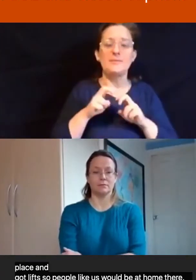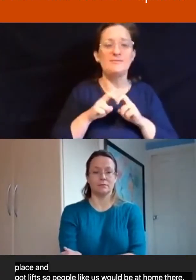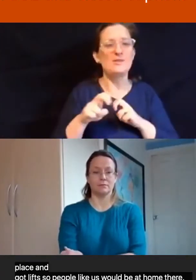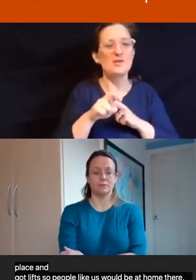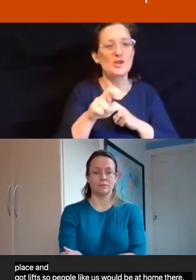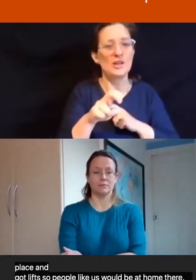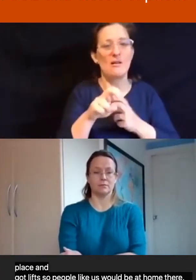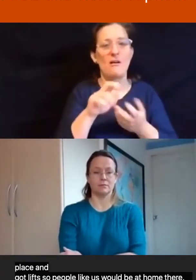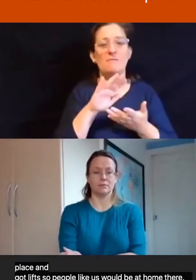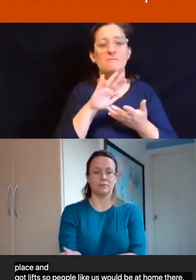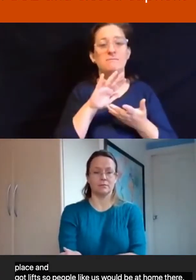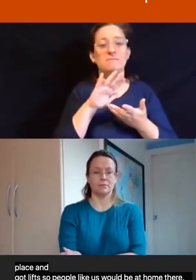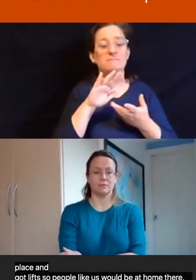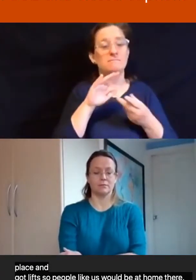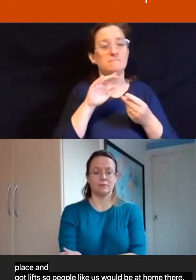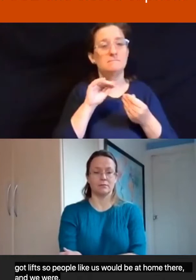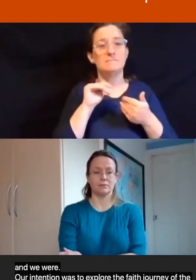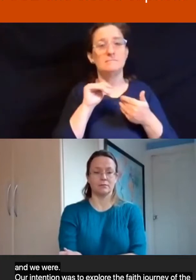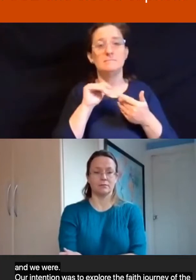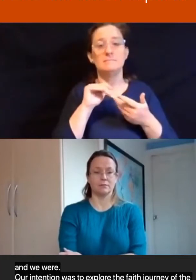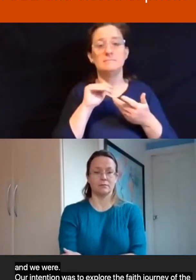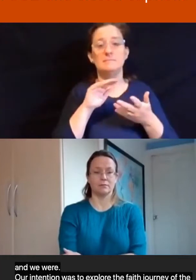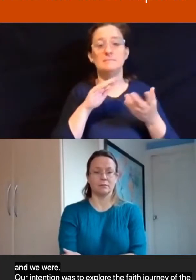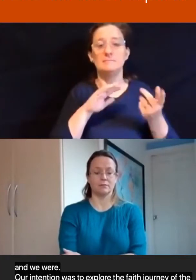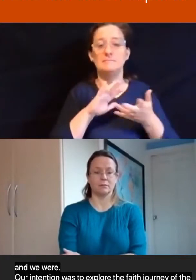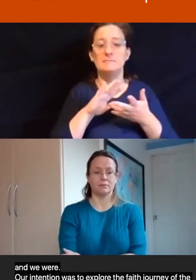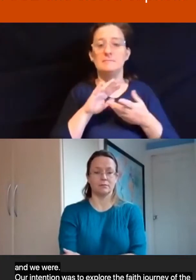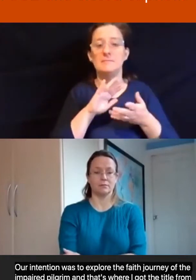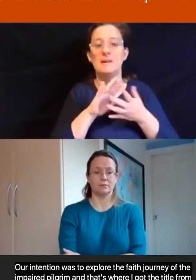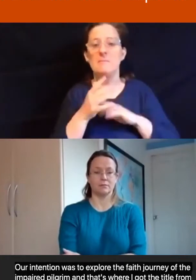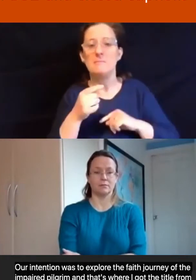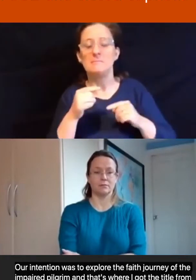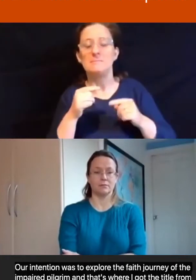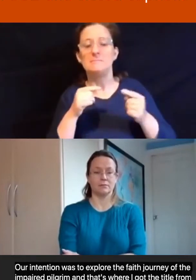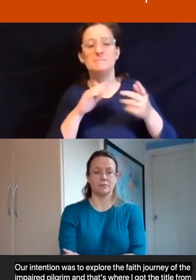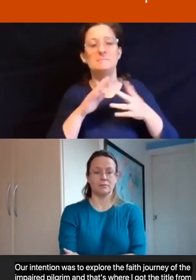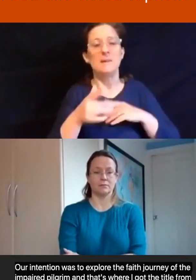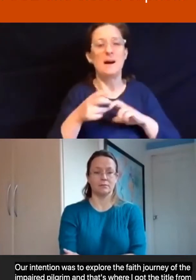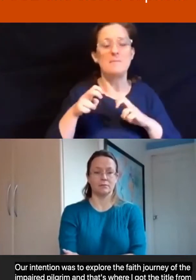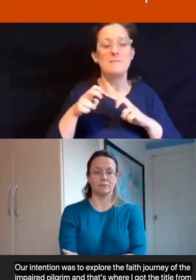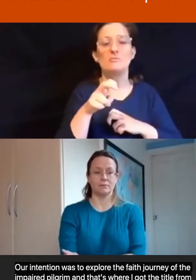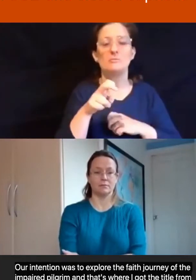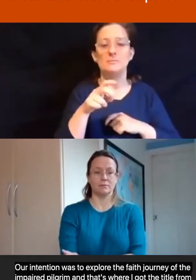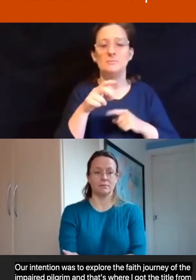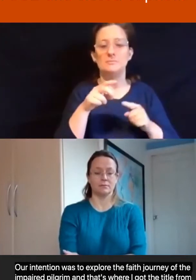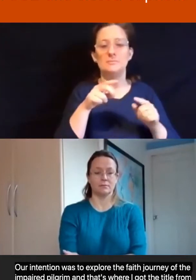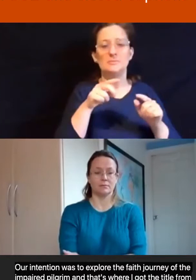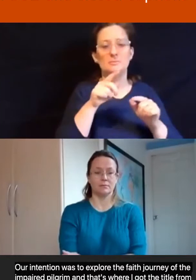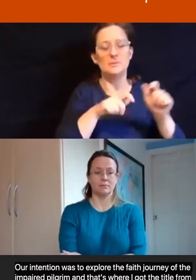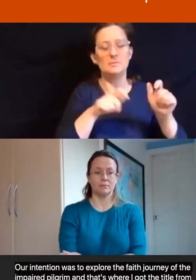saying. All were impaired, or they were the carers of impaired people.